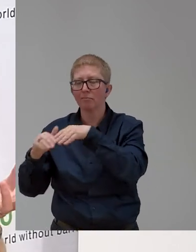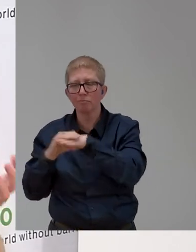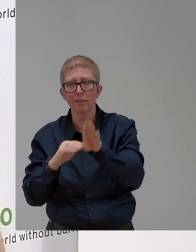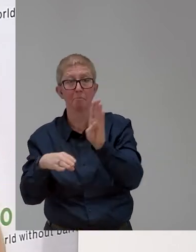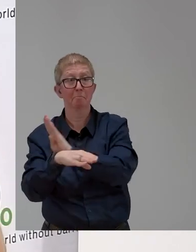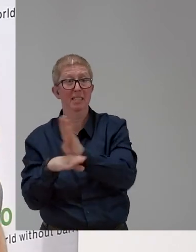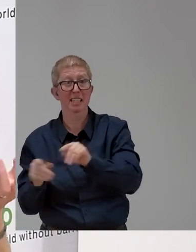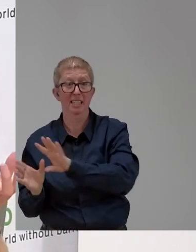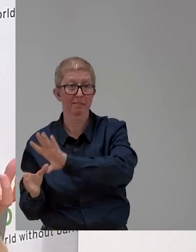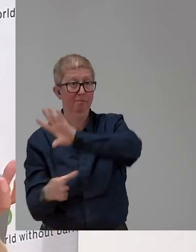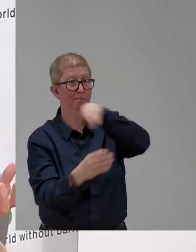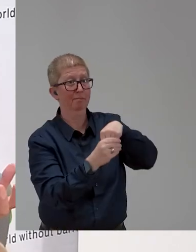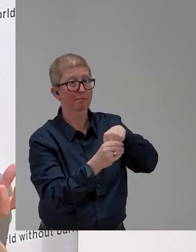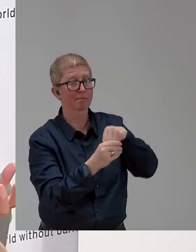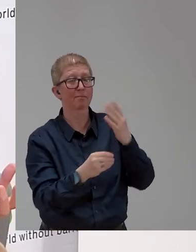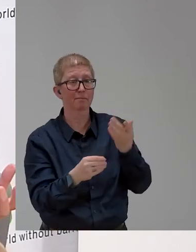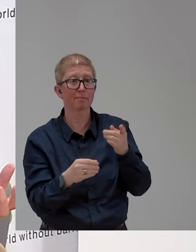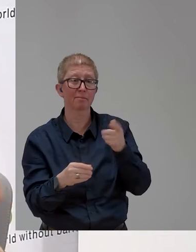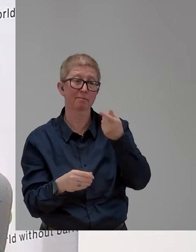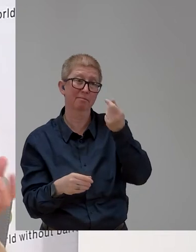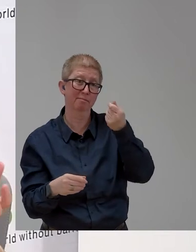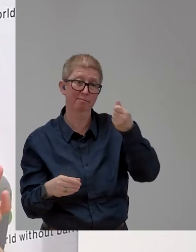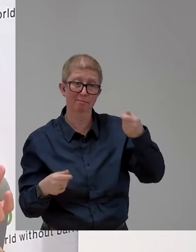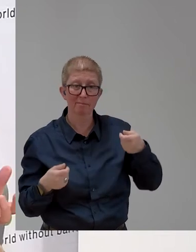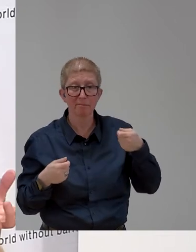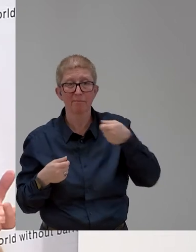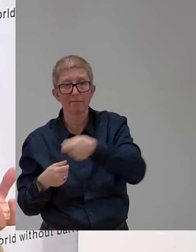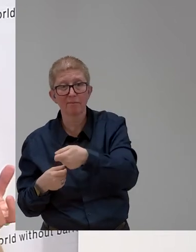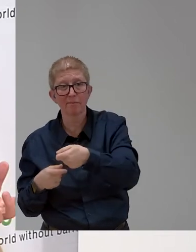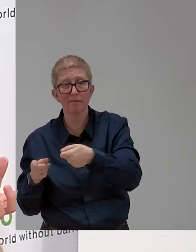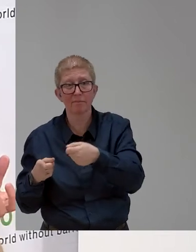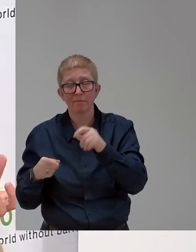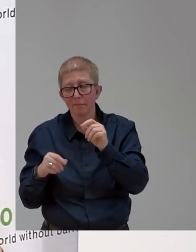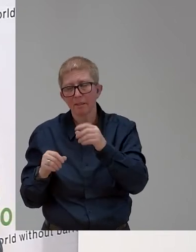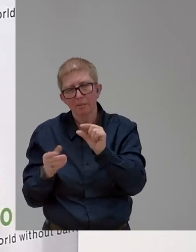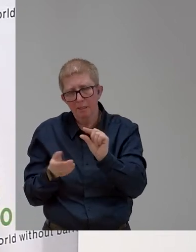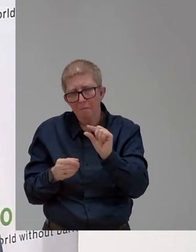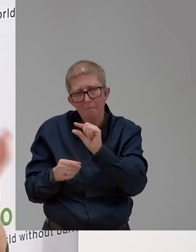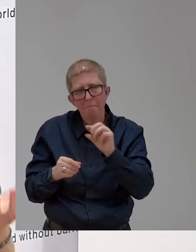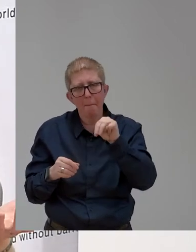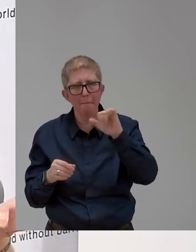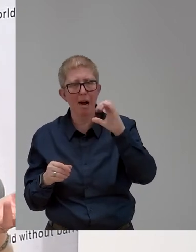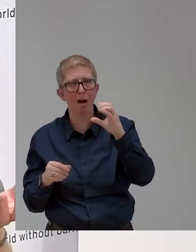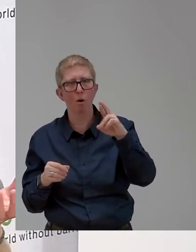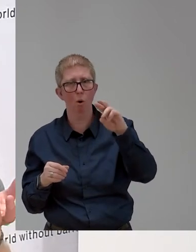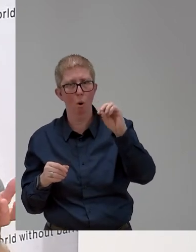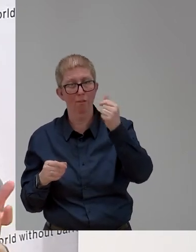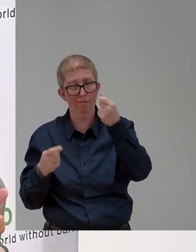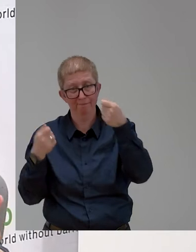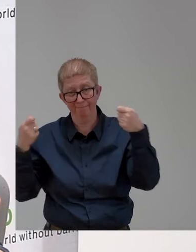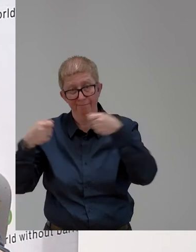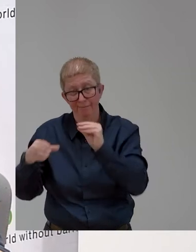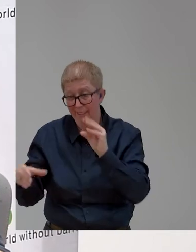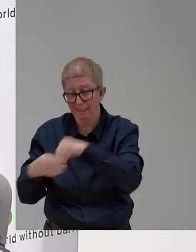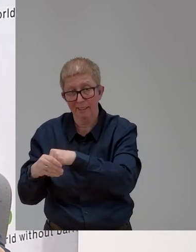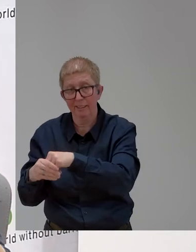money. So existing microfinance businesses are out there again. And you need to open them up so that persons